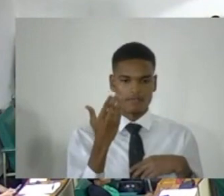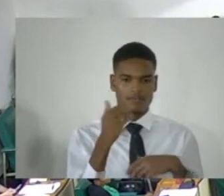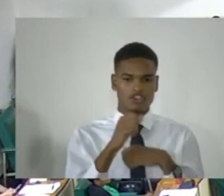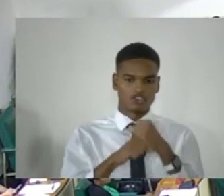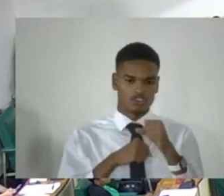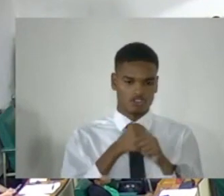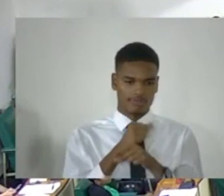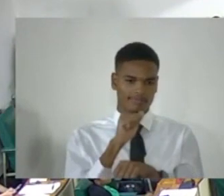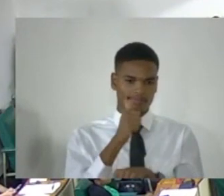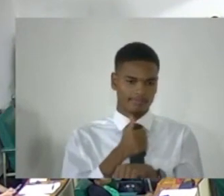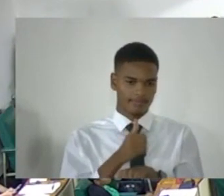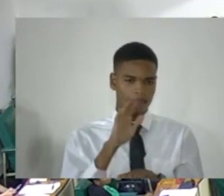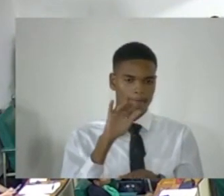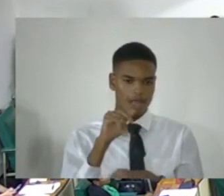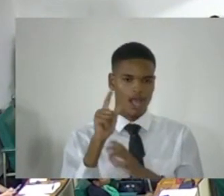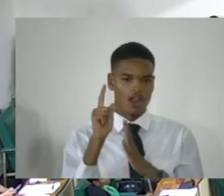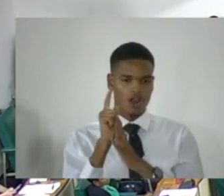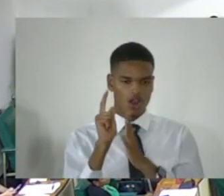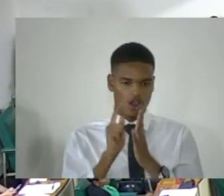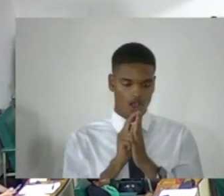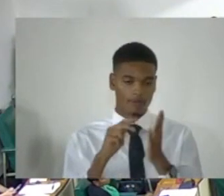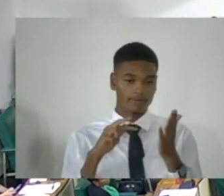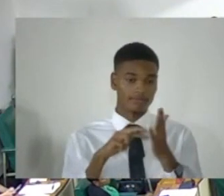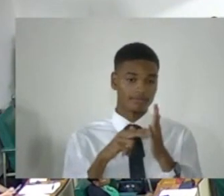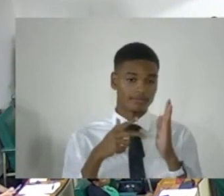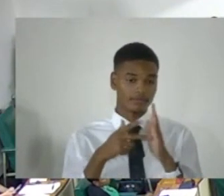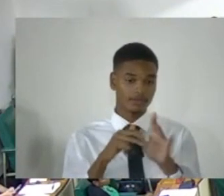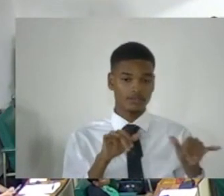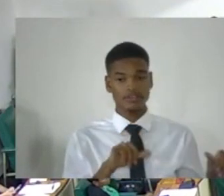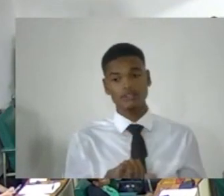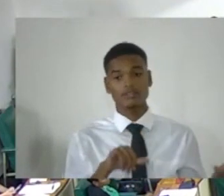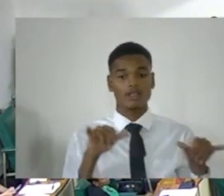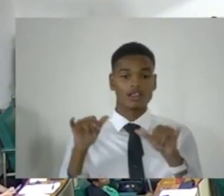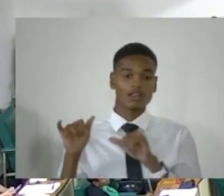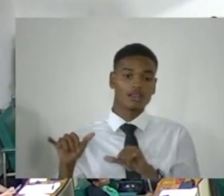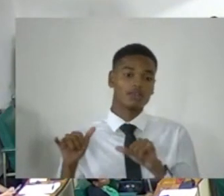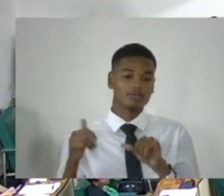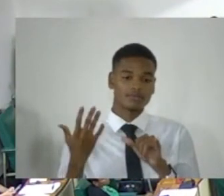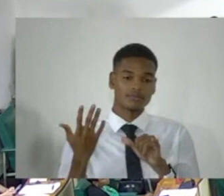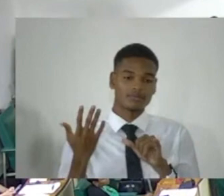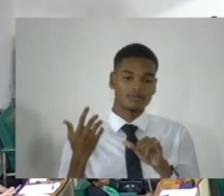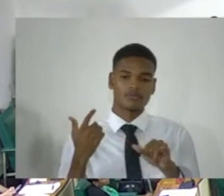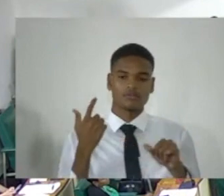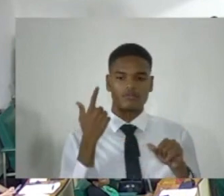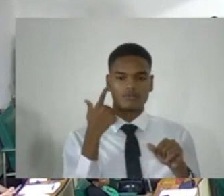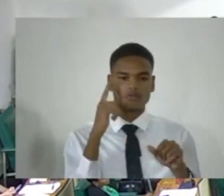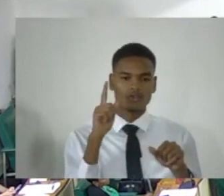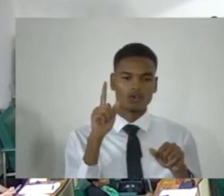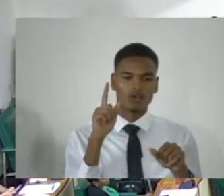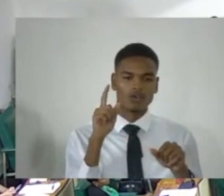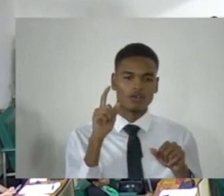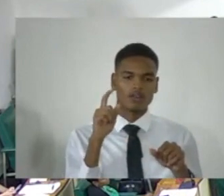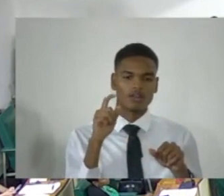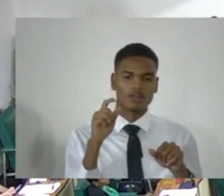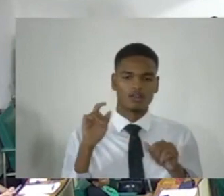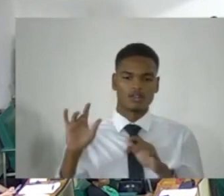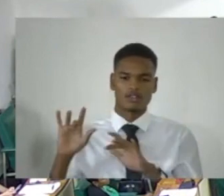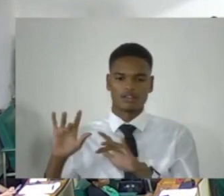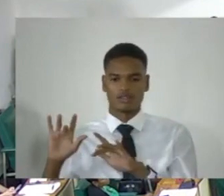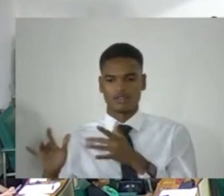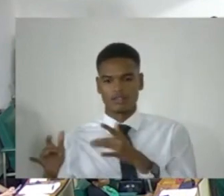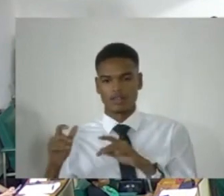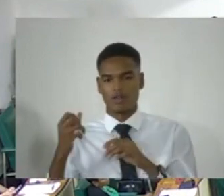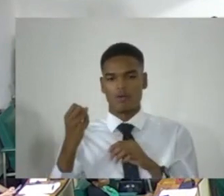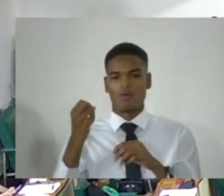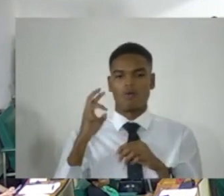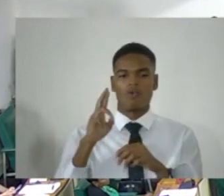law. Similarly, in relation to rape under the Sexual Offenses Act or, I think, grievous sexual assault,